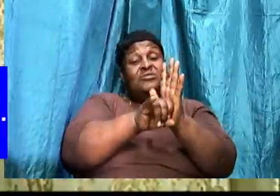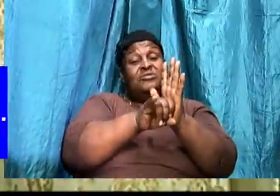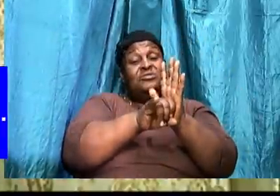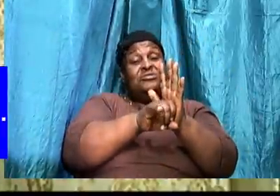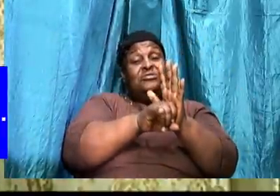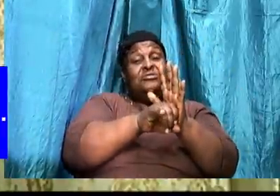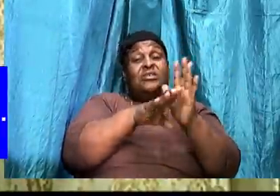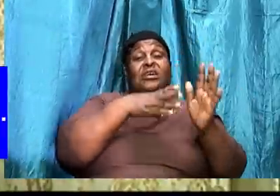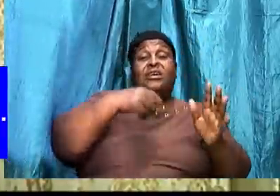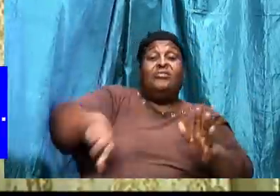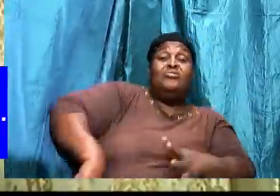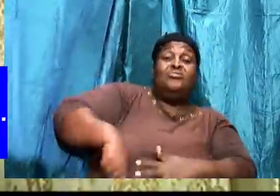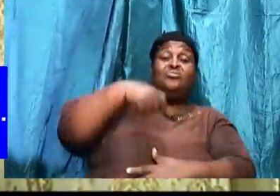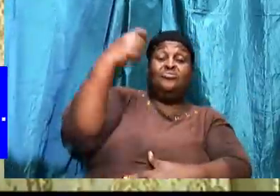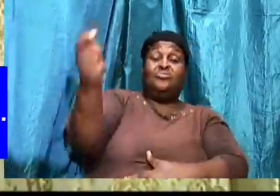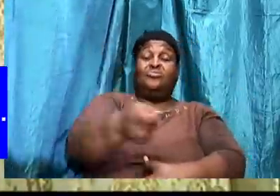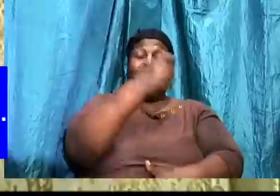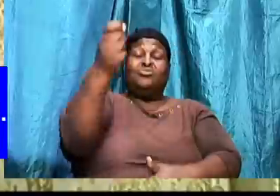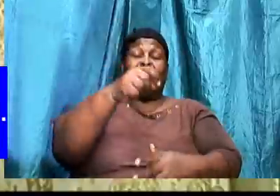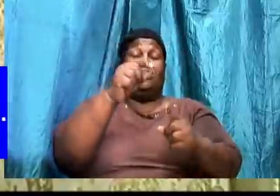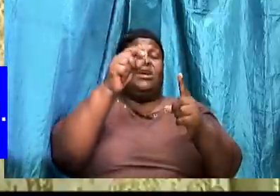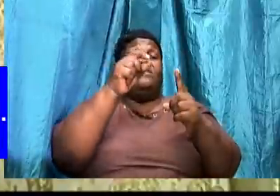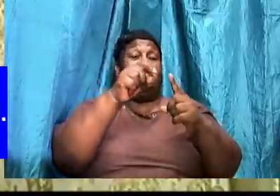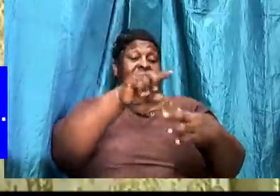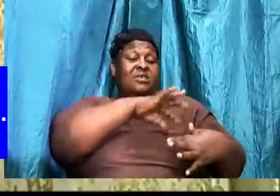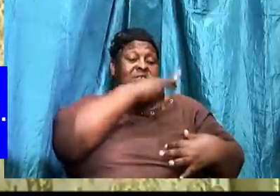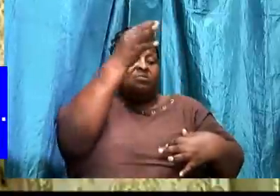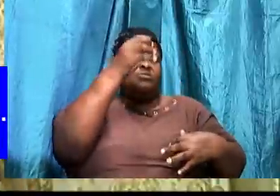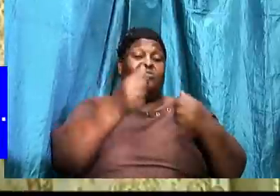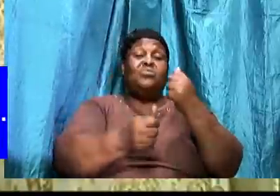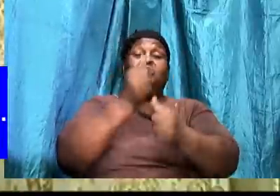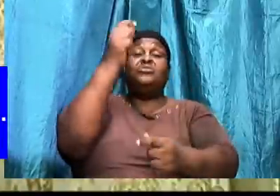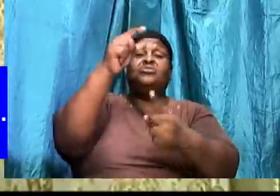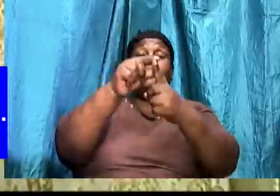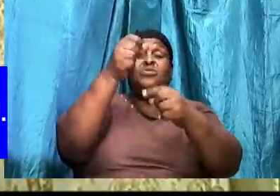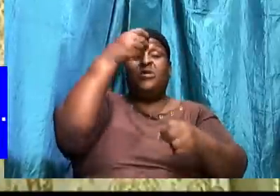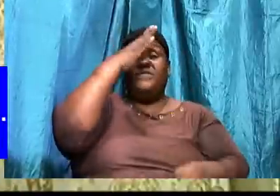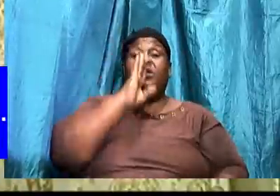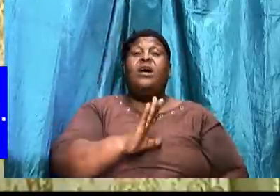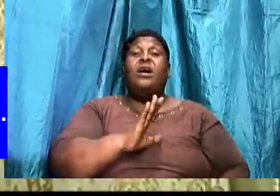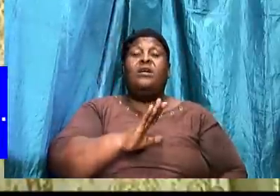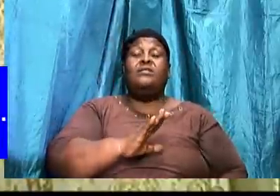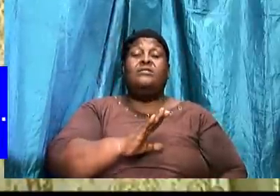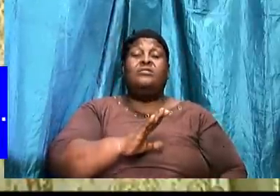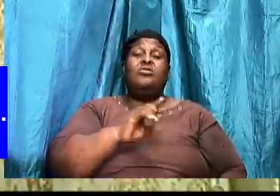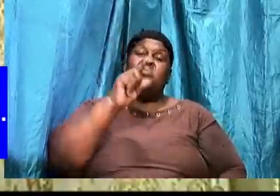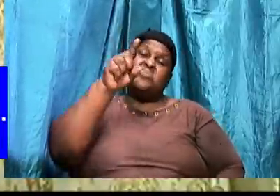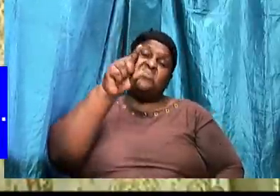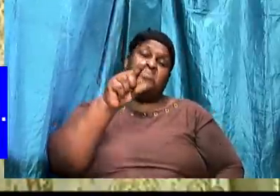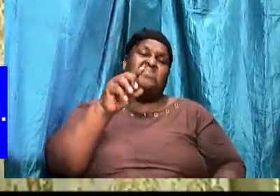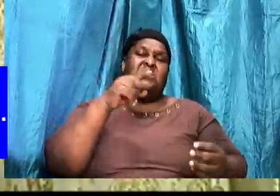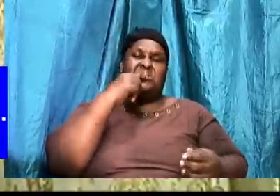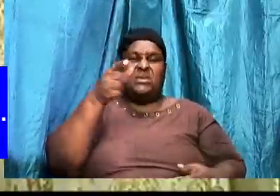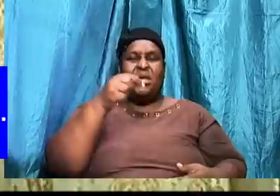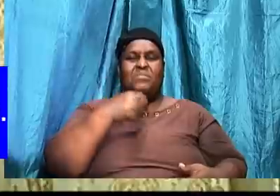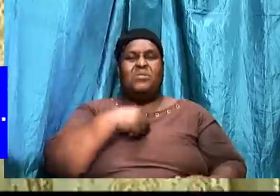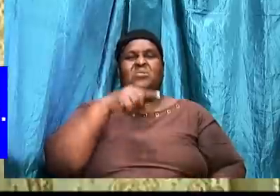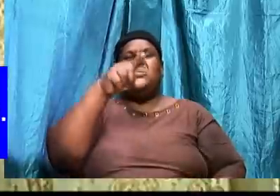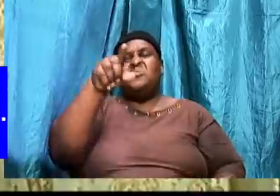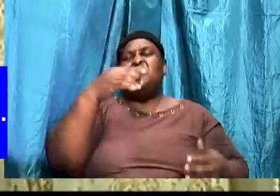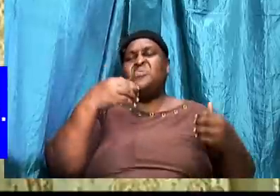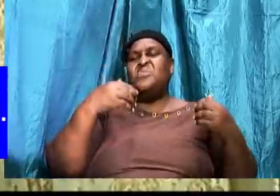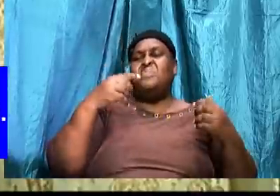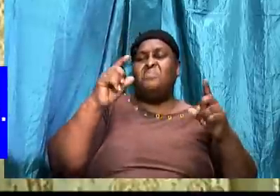And the sword of the spirit. Which is the word of God. So you might tell me that. A child of God. You must